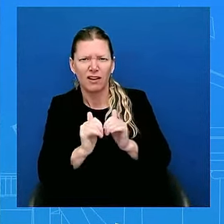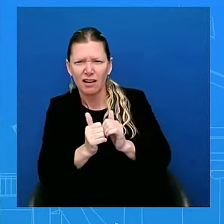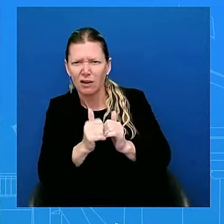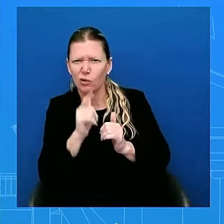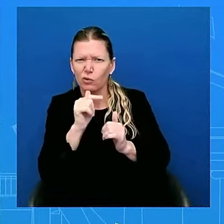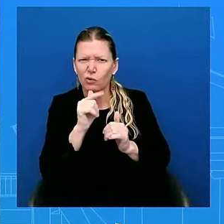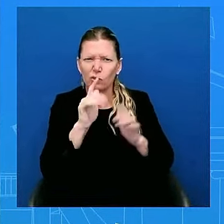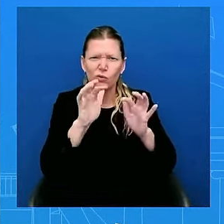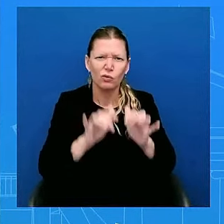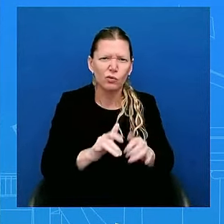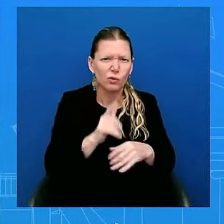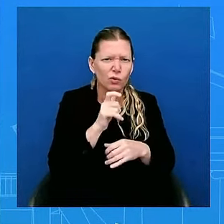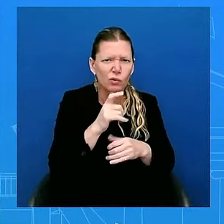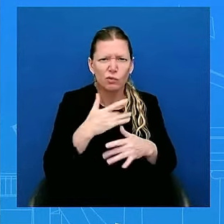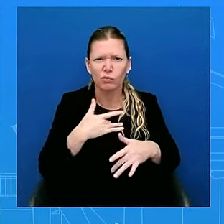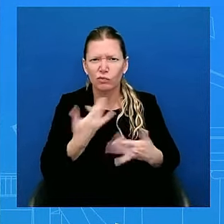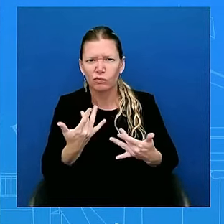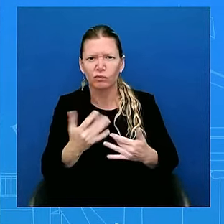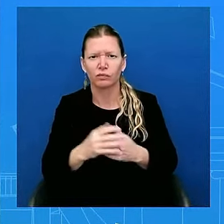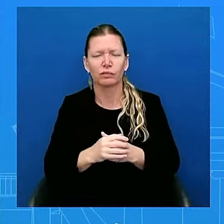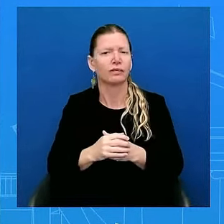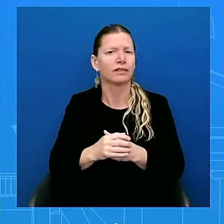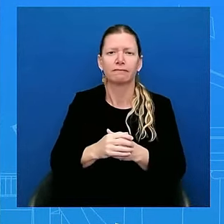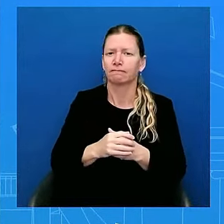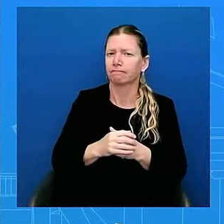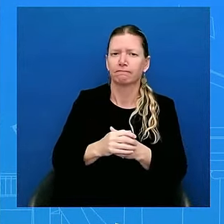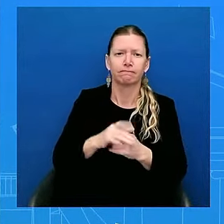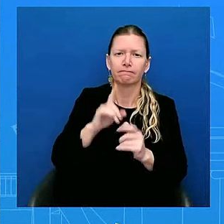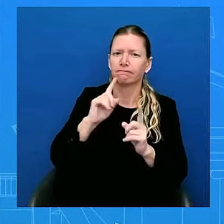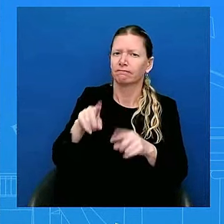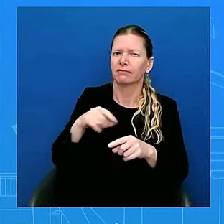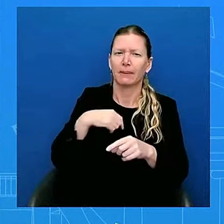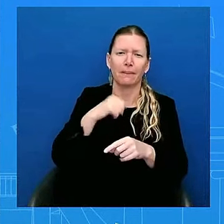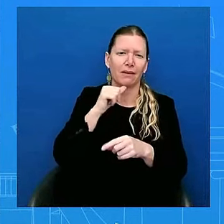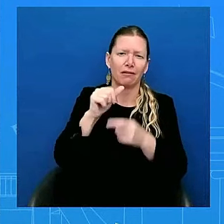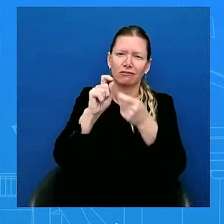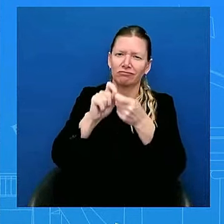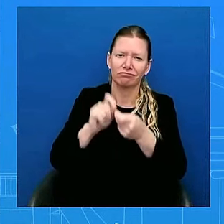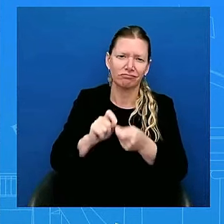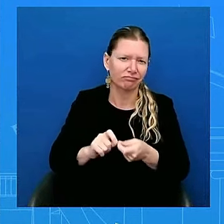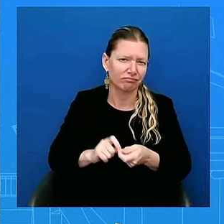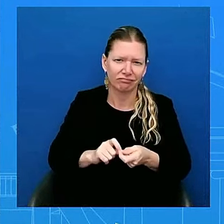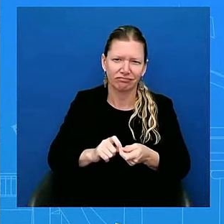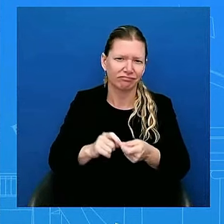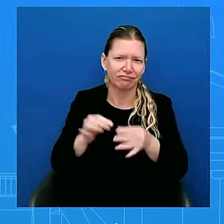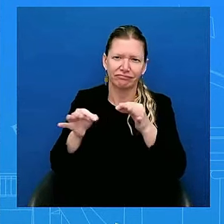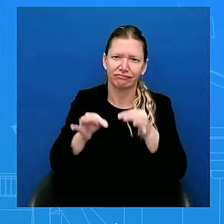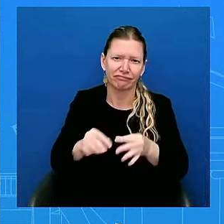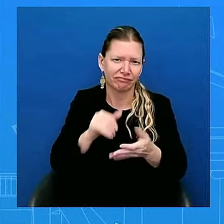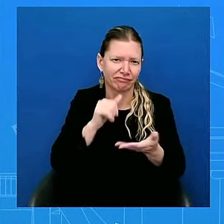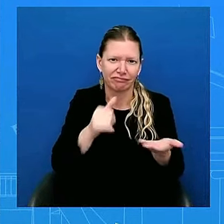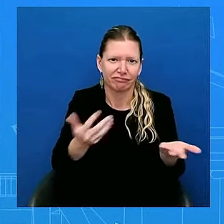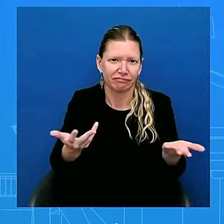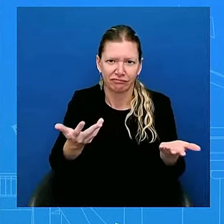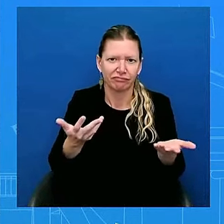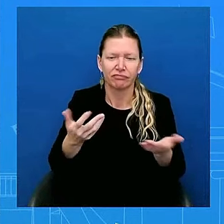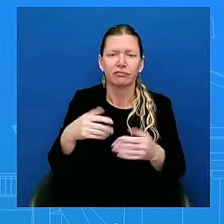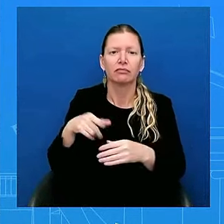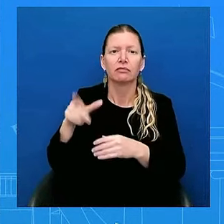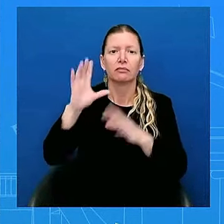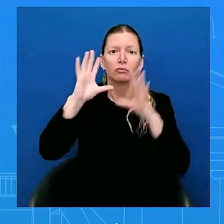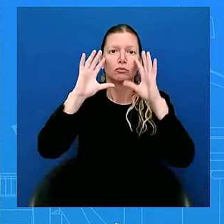I'm not going to go into details. Obviously, this is a speech that the President is very deeply involved in.